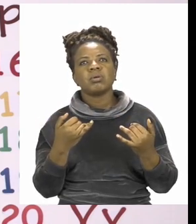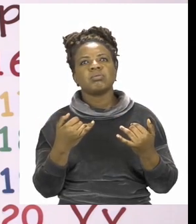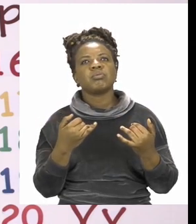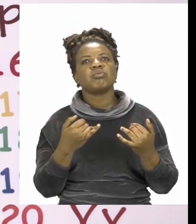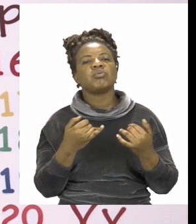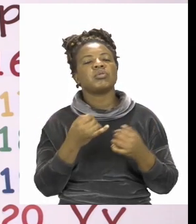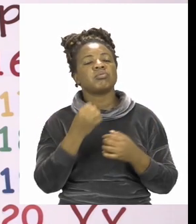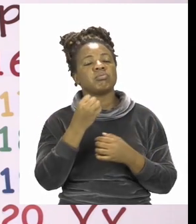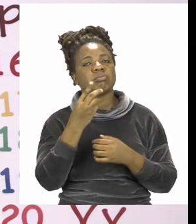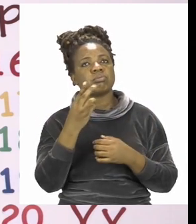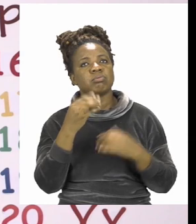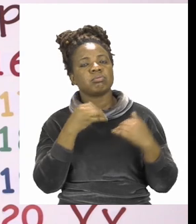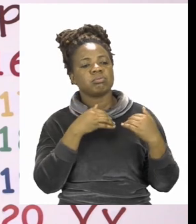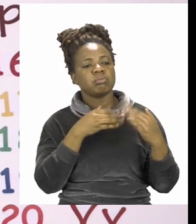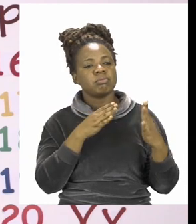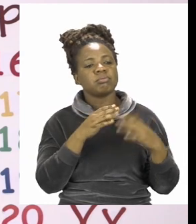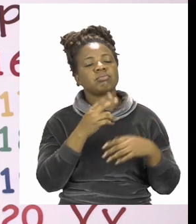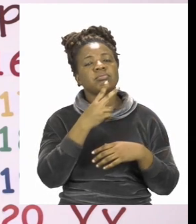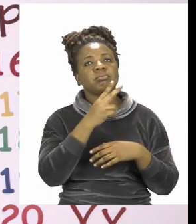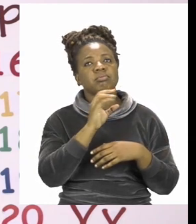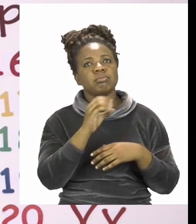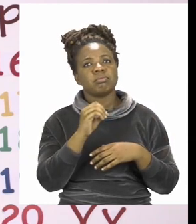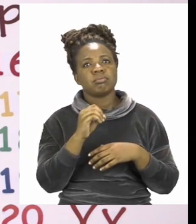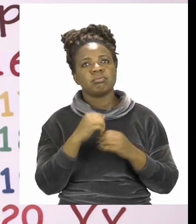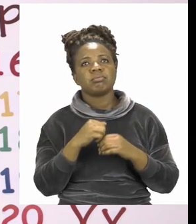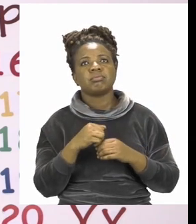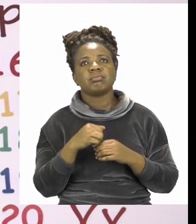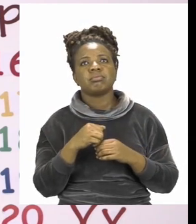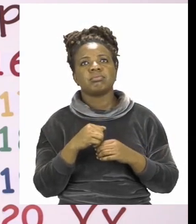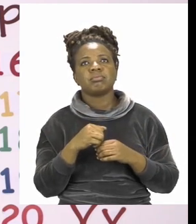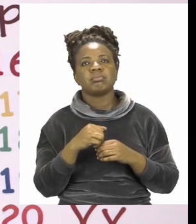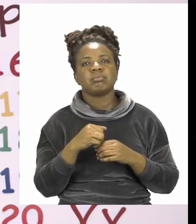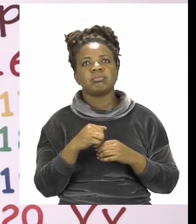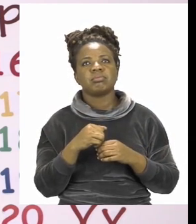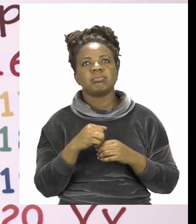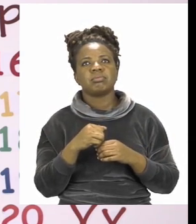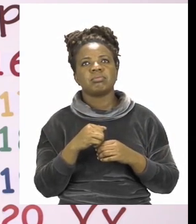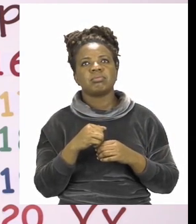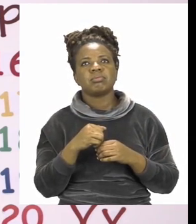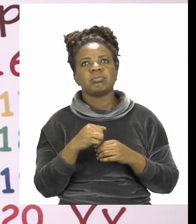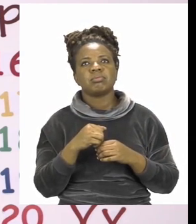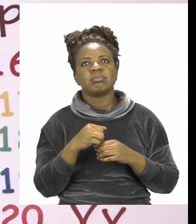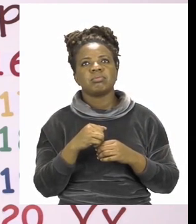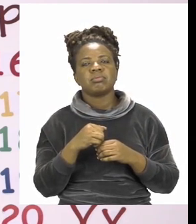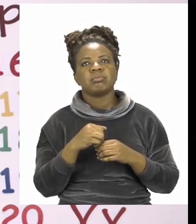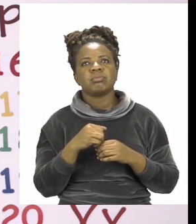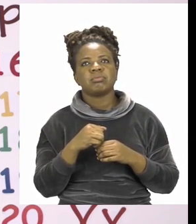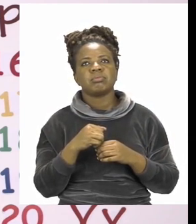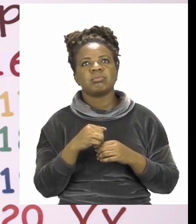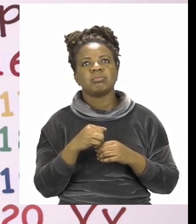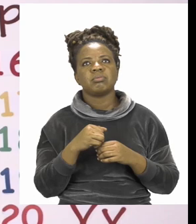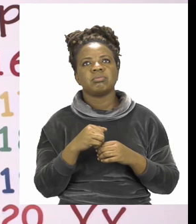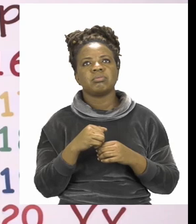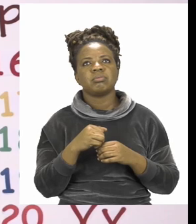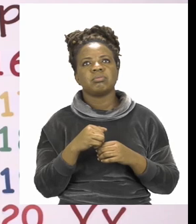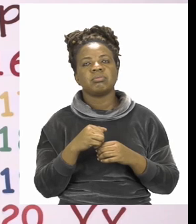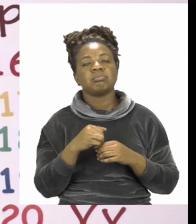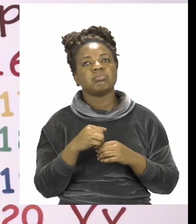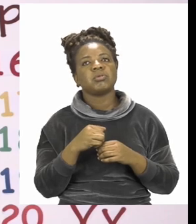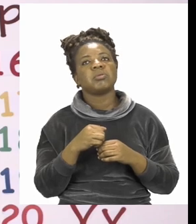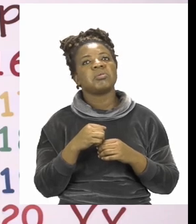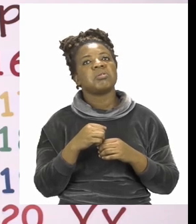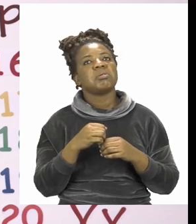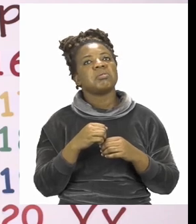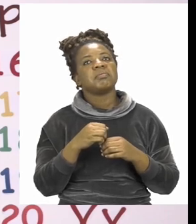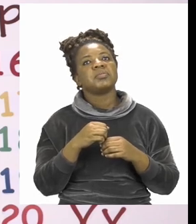If you start from 20 and you count on because both of them live in the family of 20s you will see